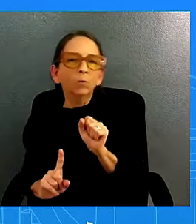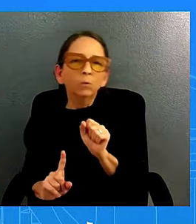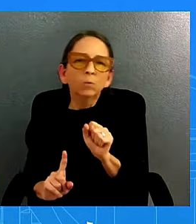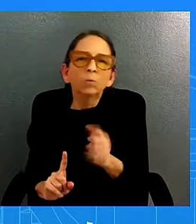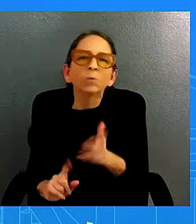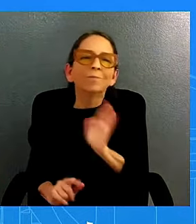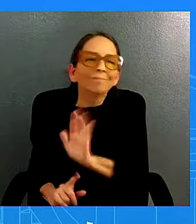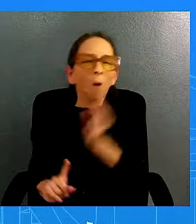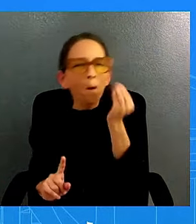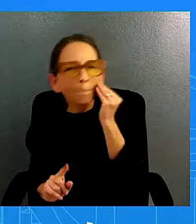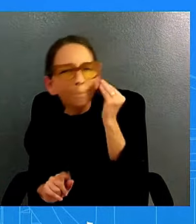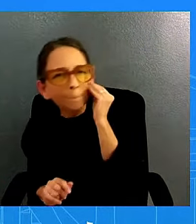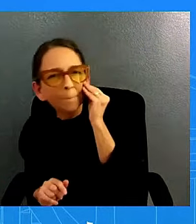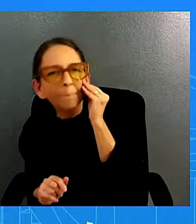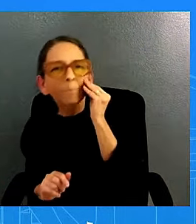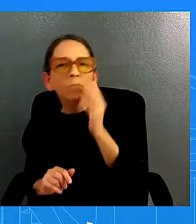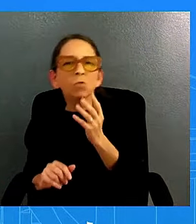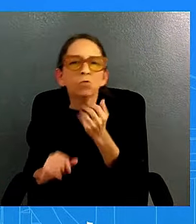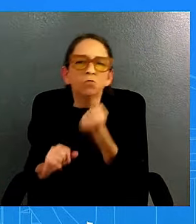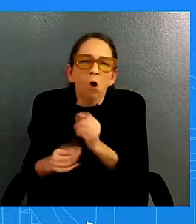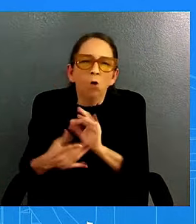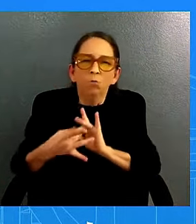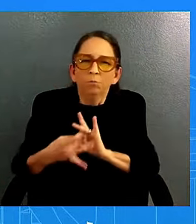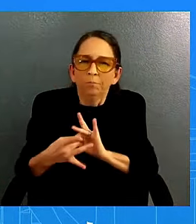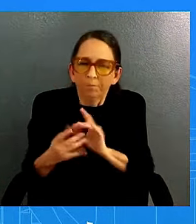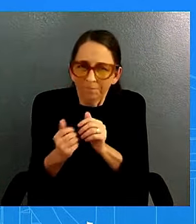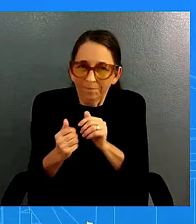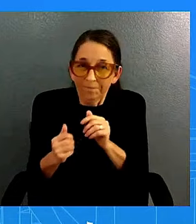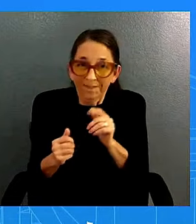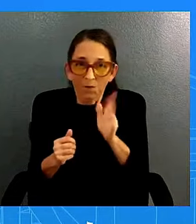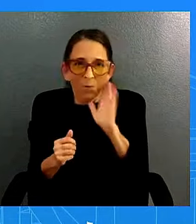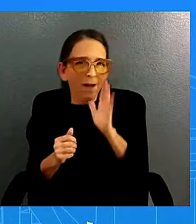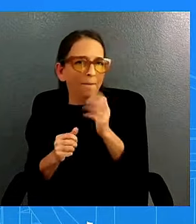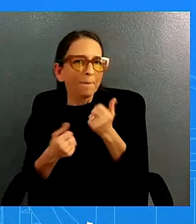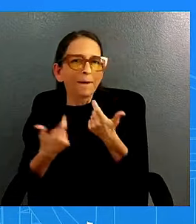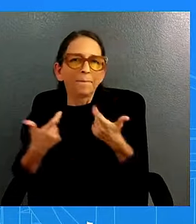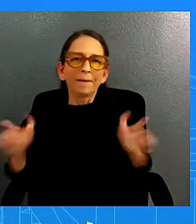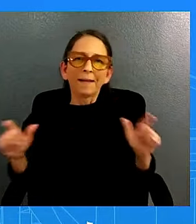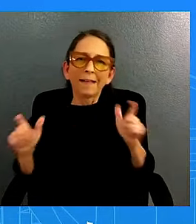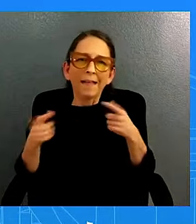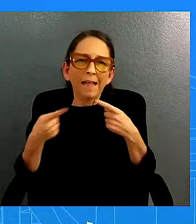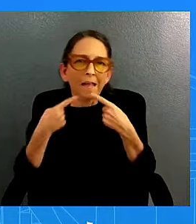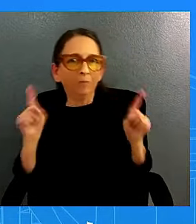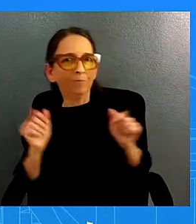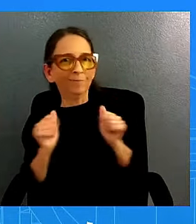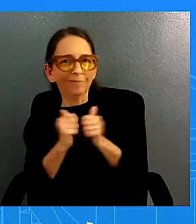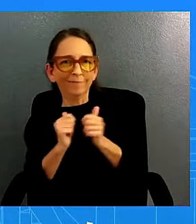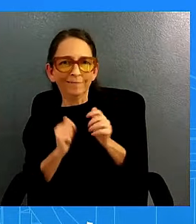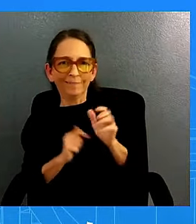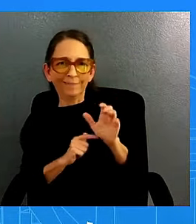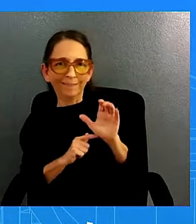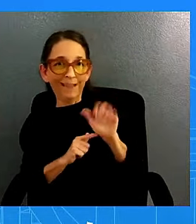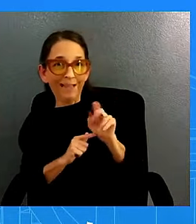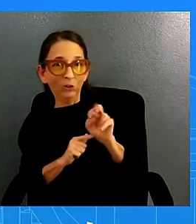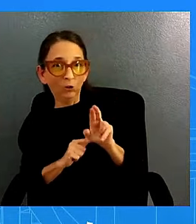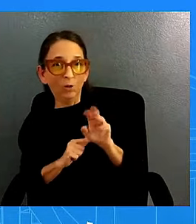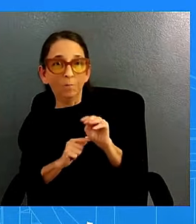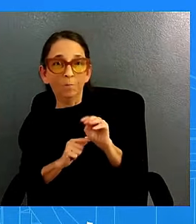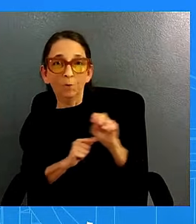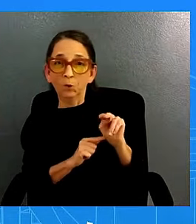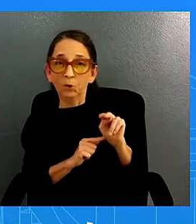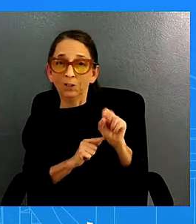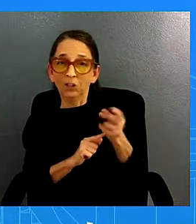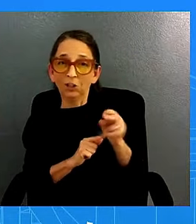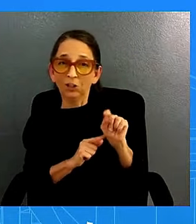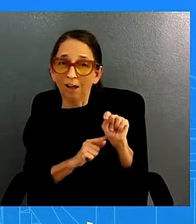to make a really important announcement about the cancer moonshot we believe and i know there's a difference of agreement here right